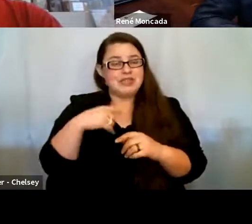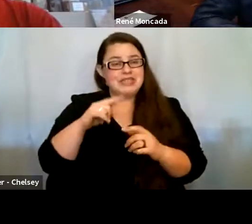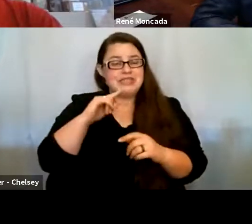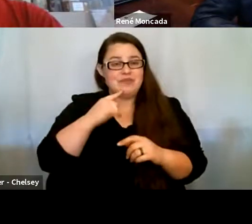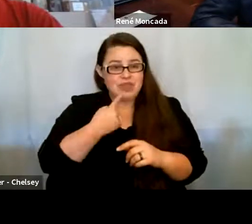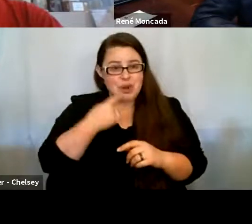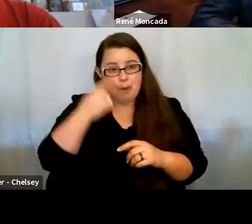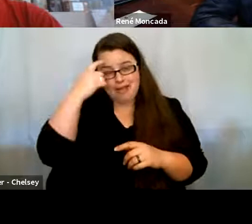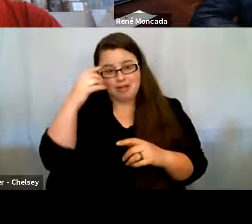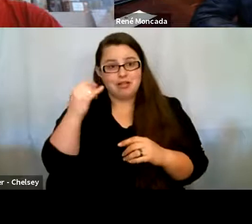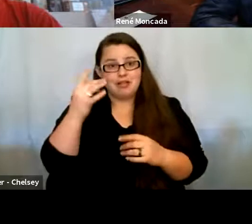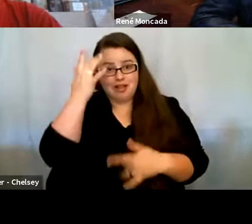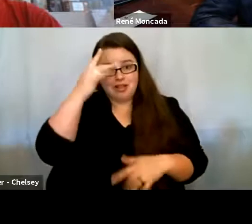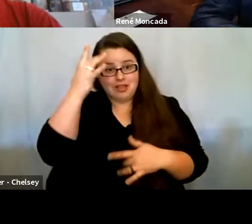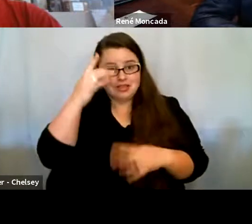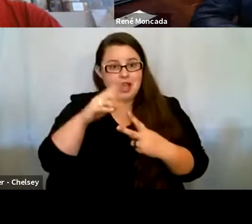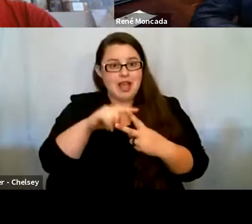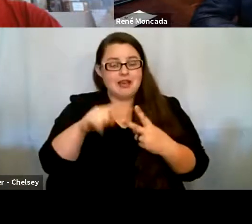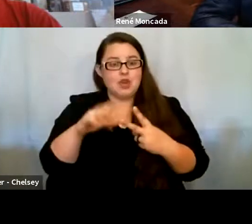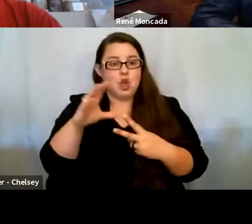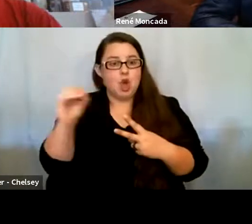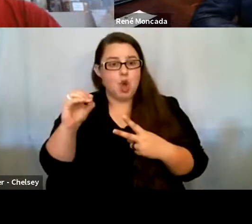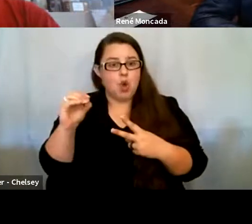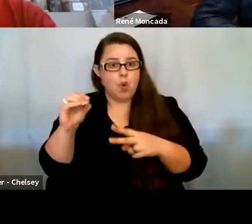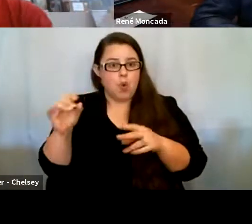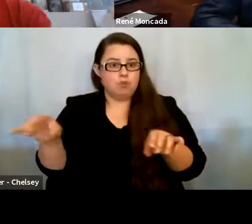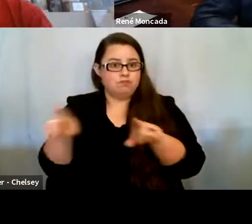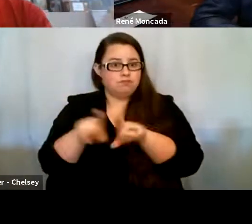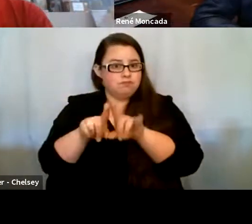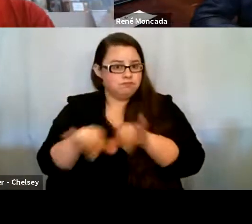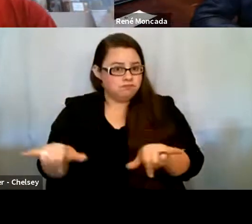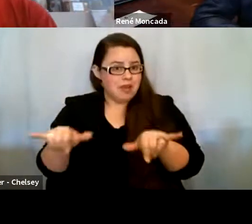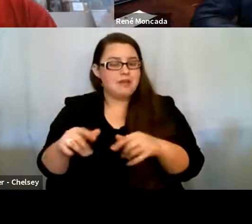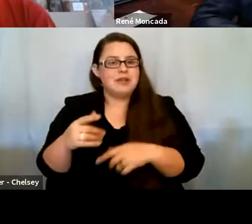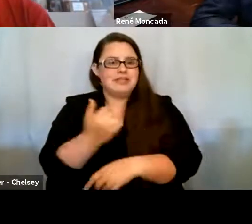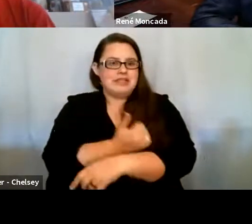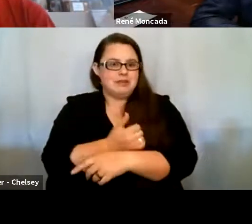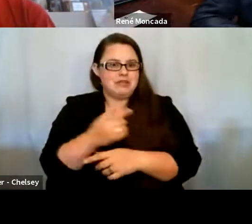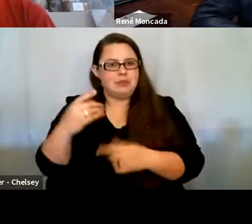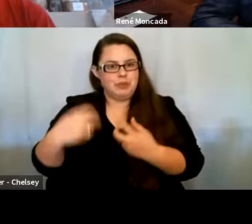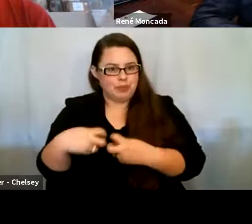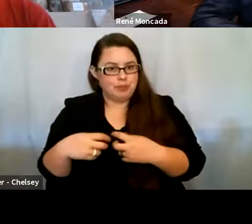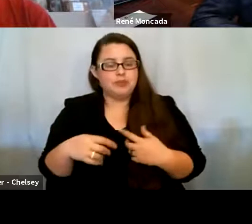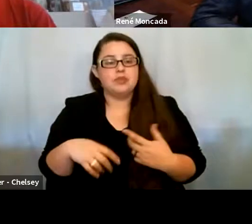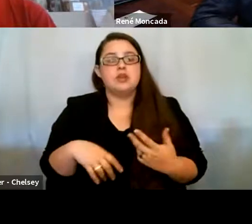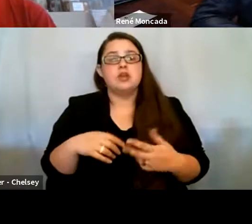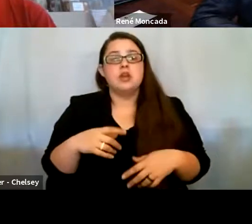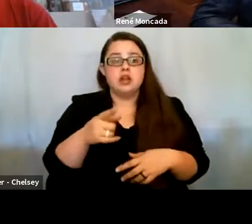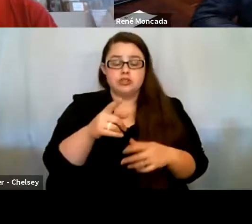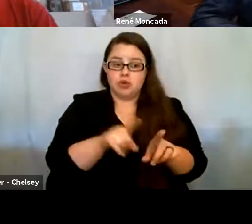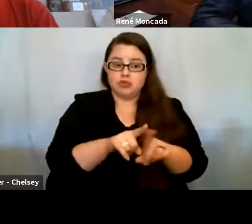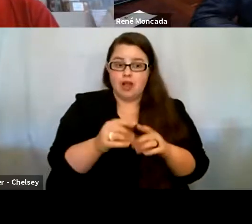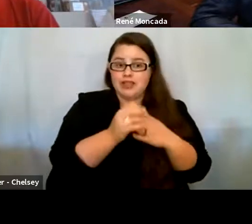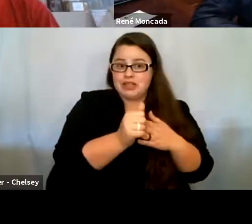and co-occurring substance disorders, as well as holding leadership roles in which she